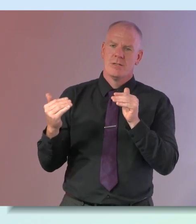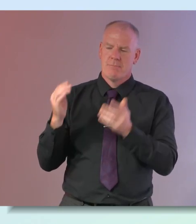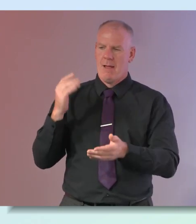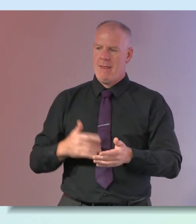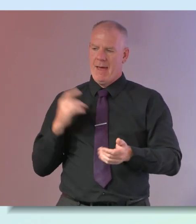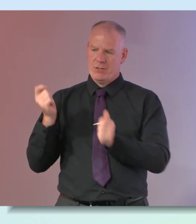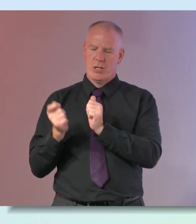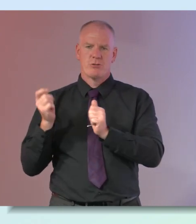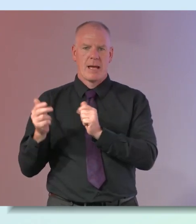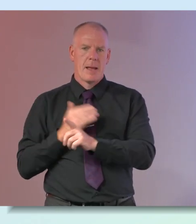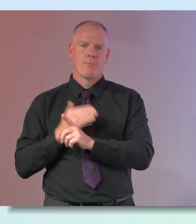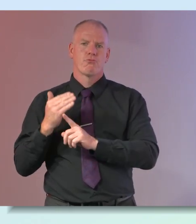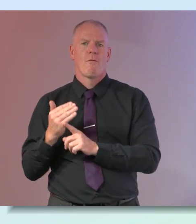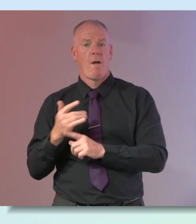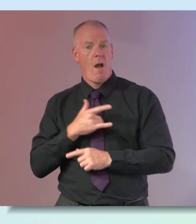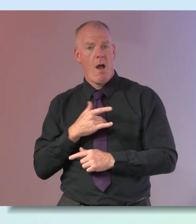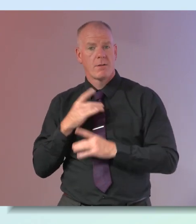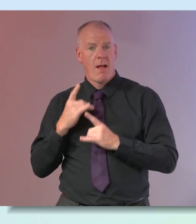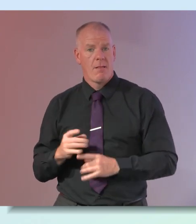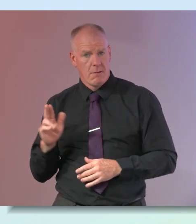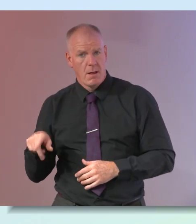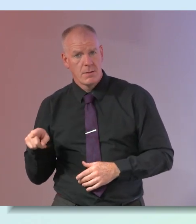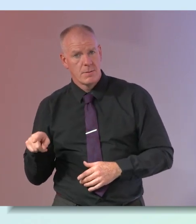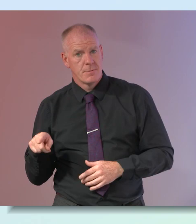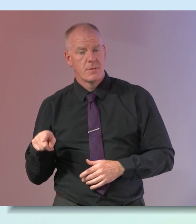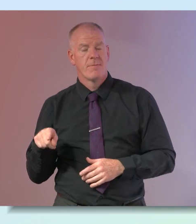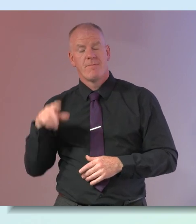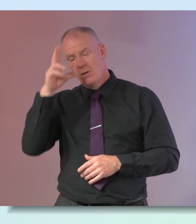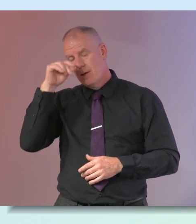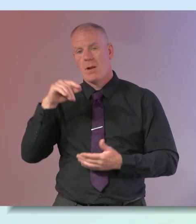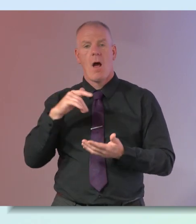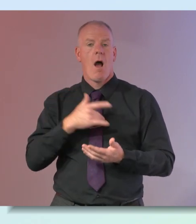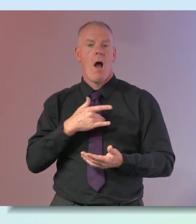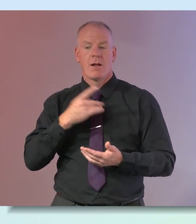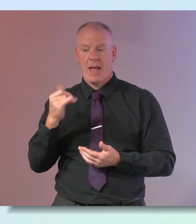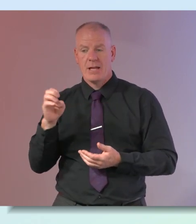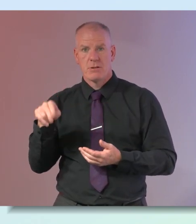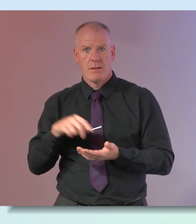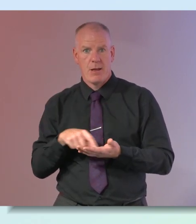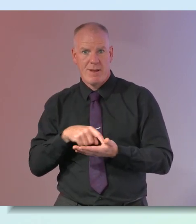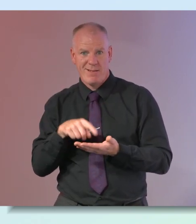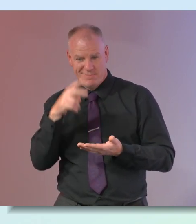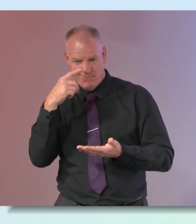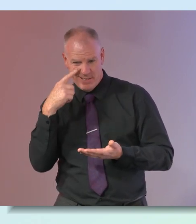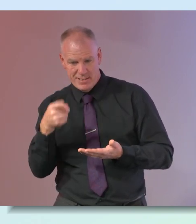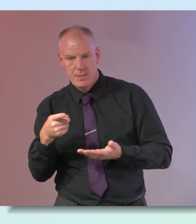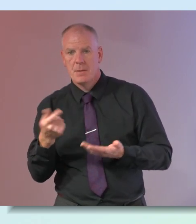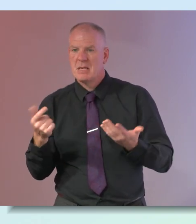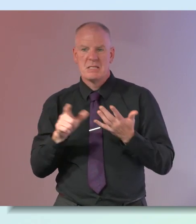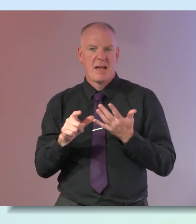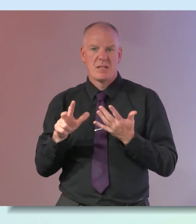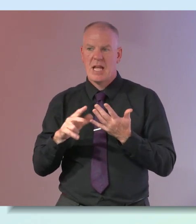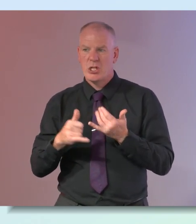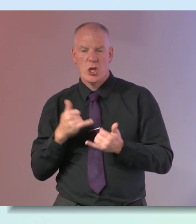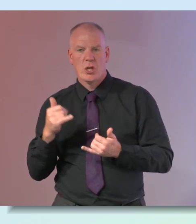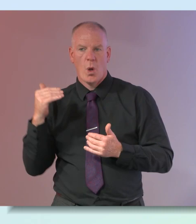changes can improve say heart health so we'll calculate a heart age and and if that's seven or eight years